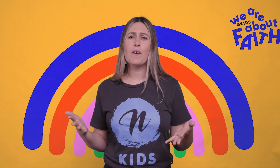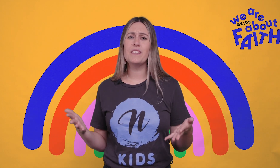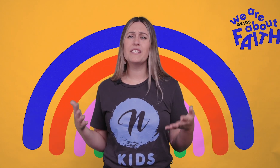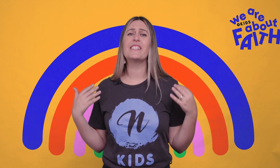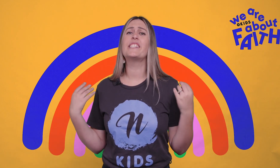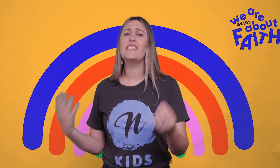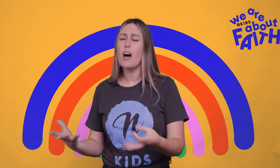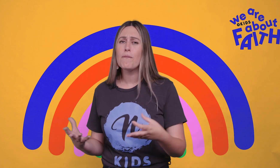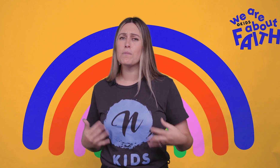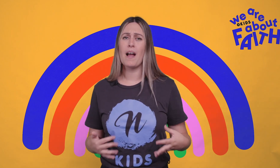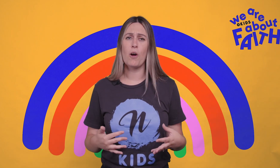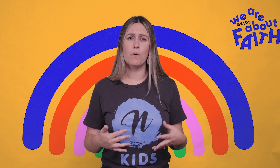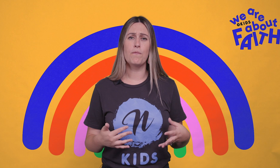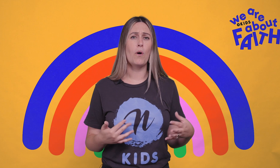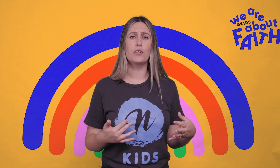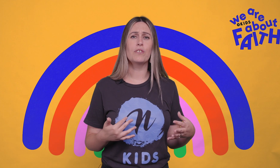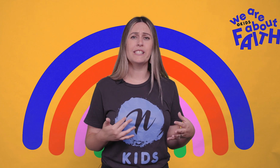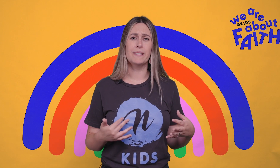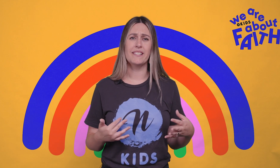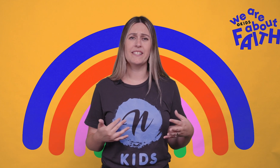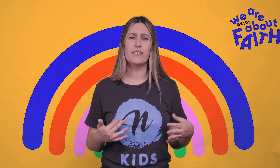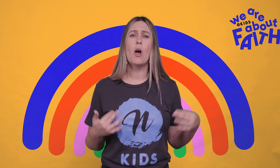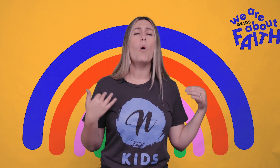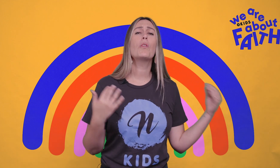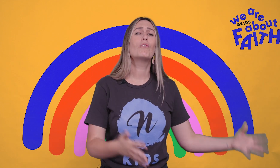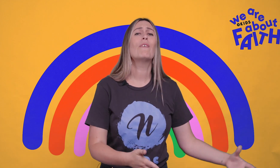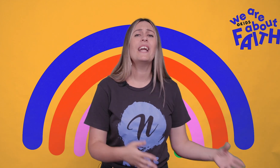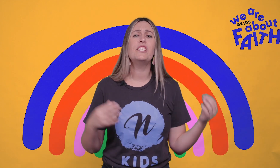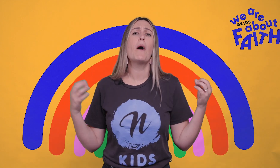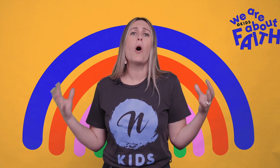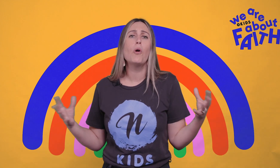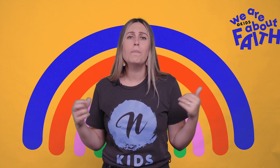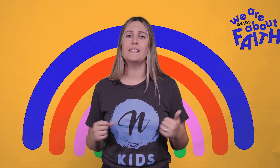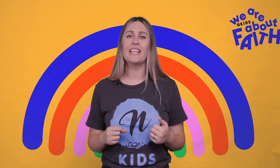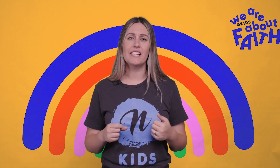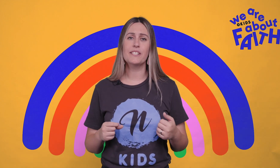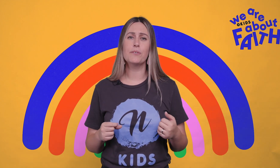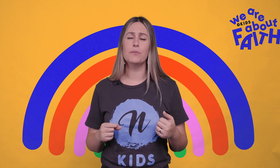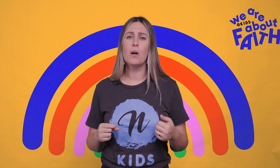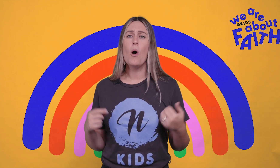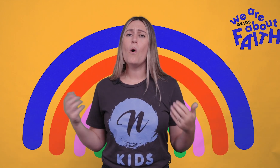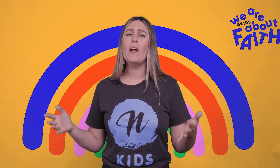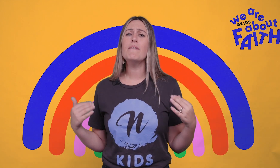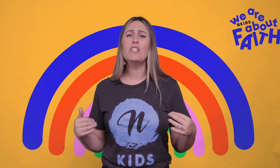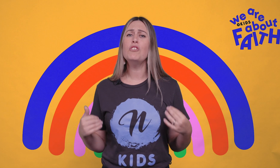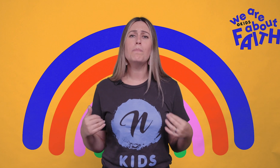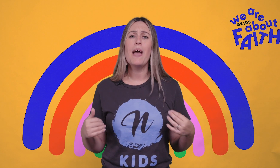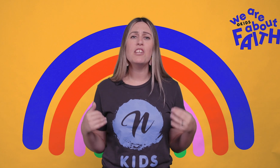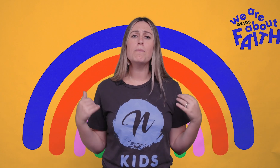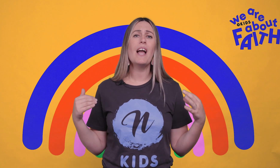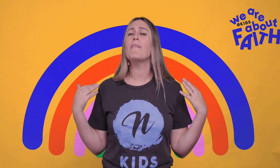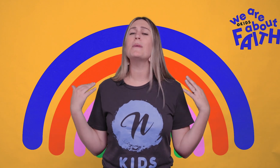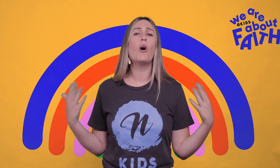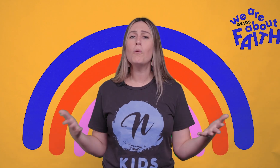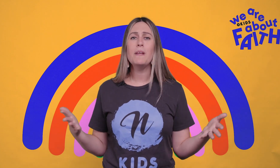isn't referring to the stuff you might hope for on your Christmas list, or the grades you are hoping to get at school, or even the new